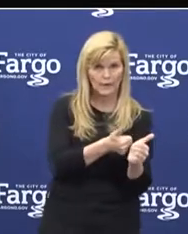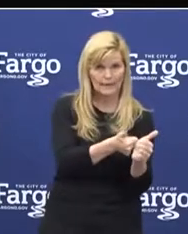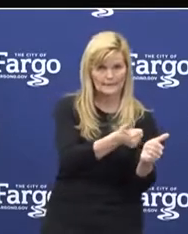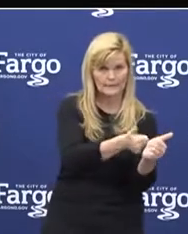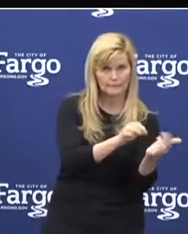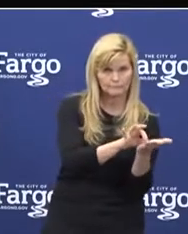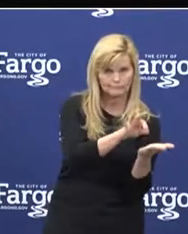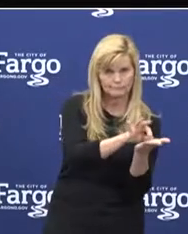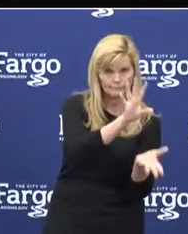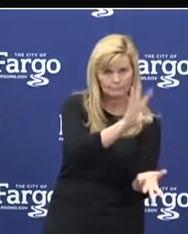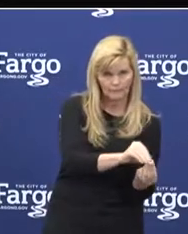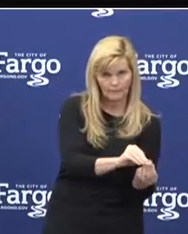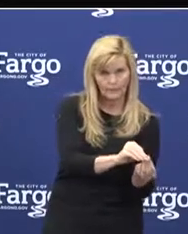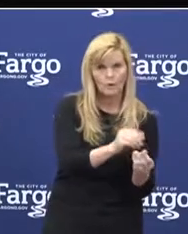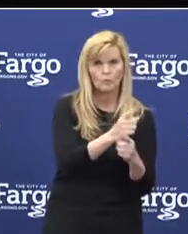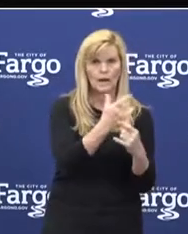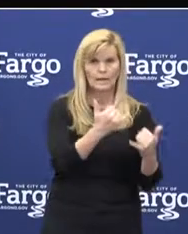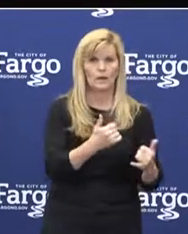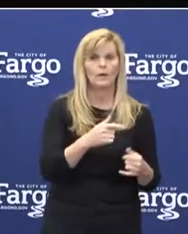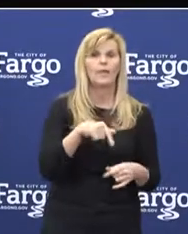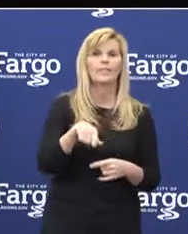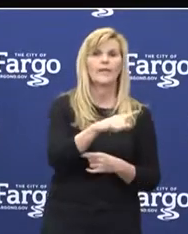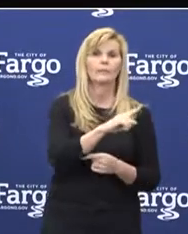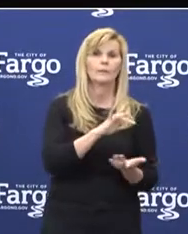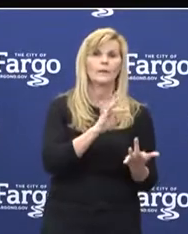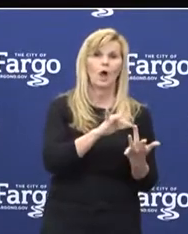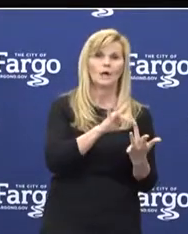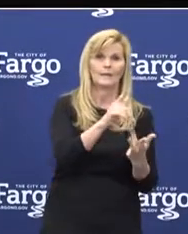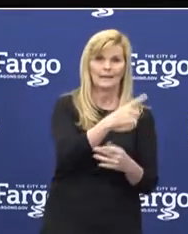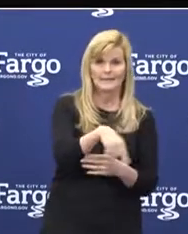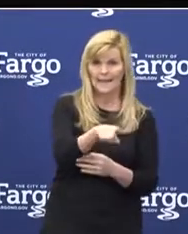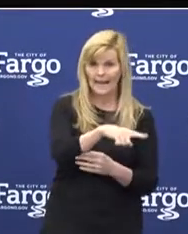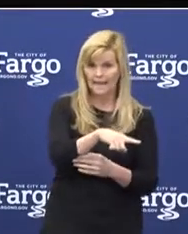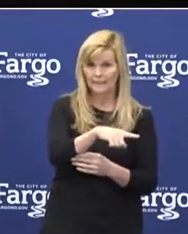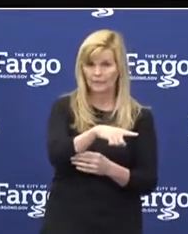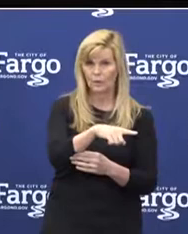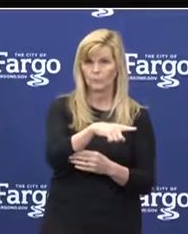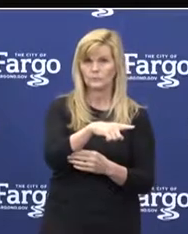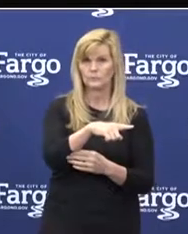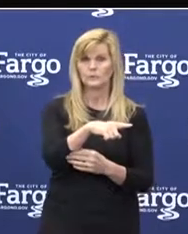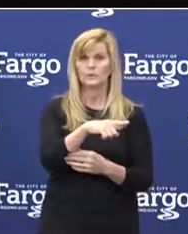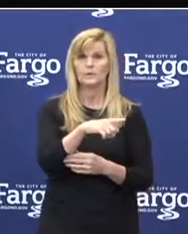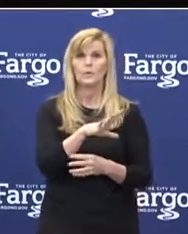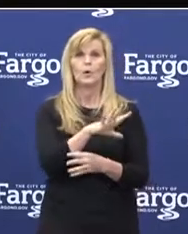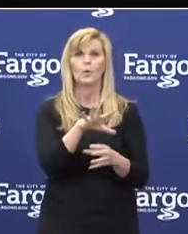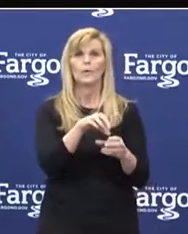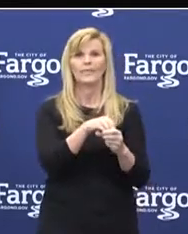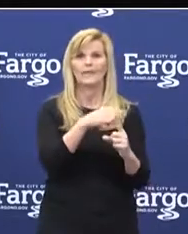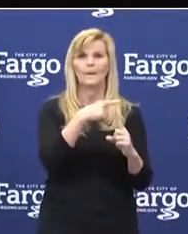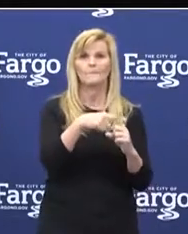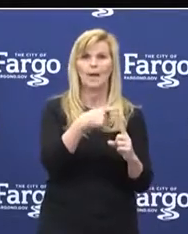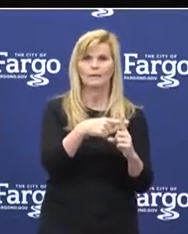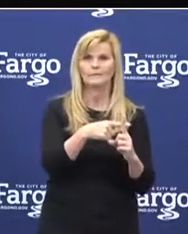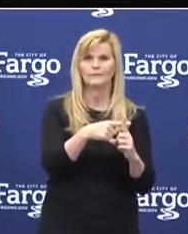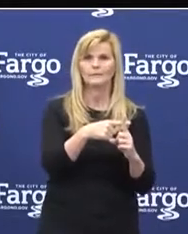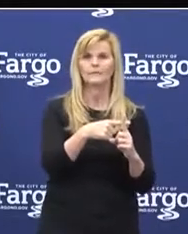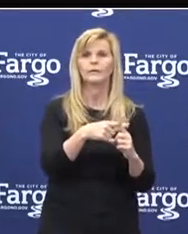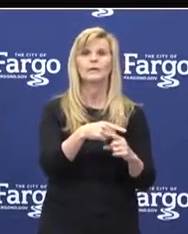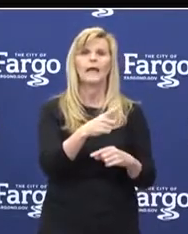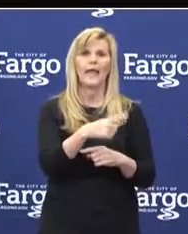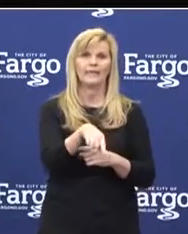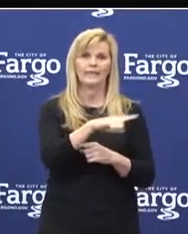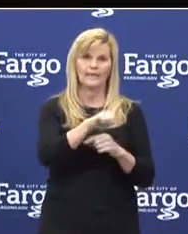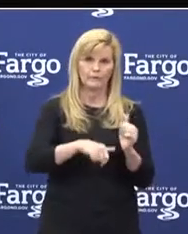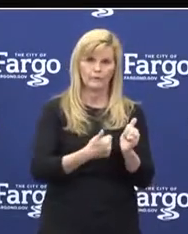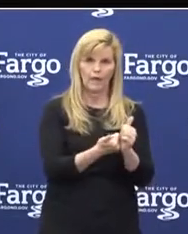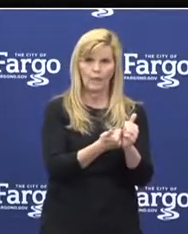point at least, and they will be contacting anyone that is in a positive case, and they need to